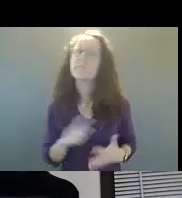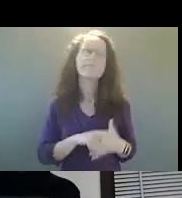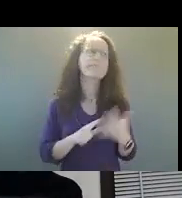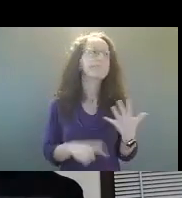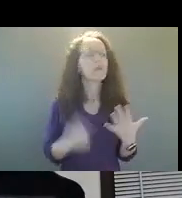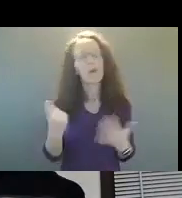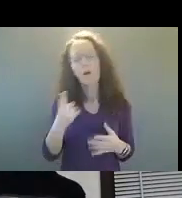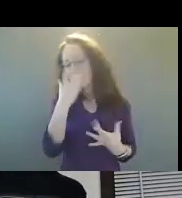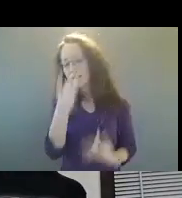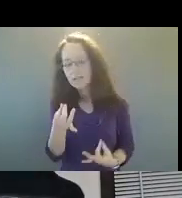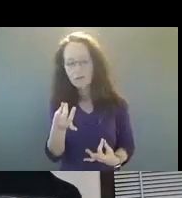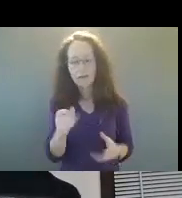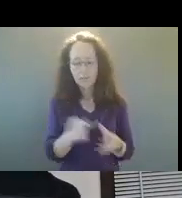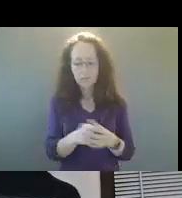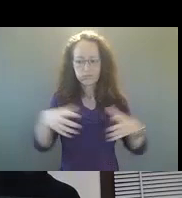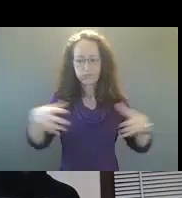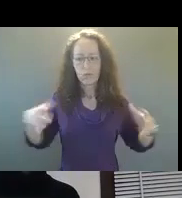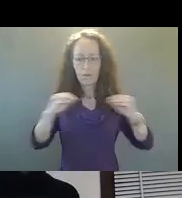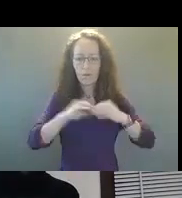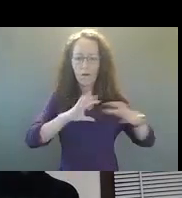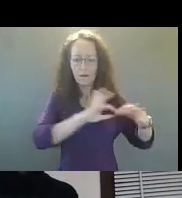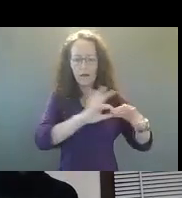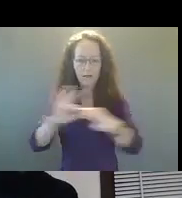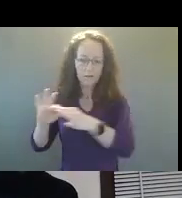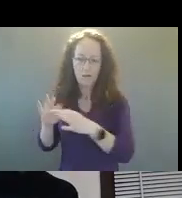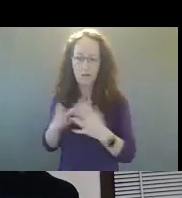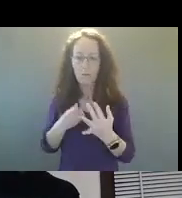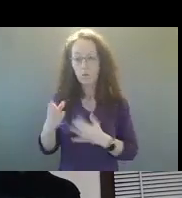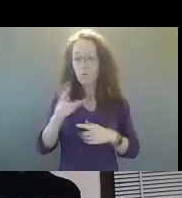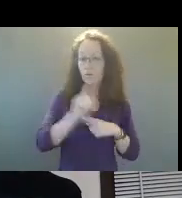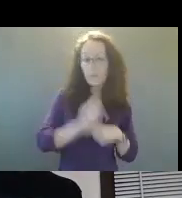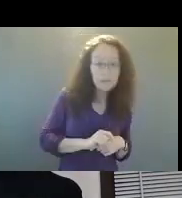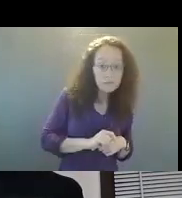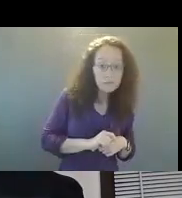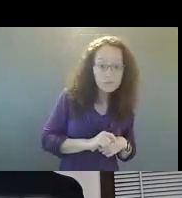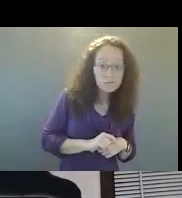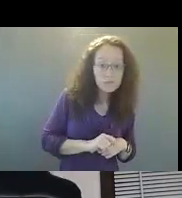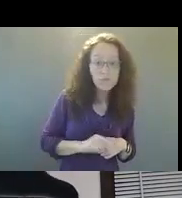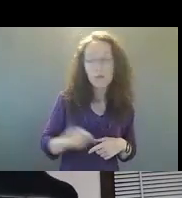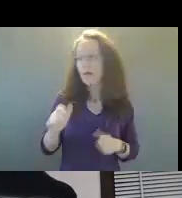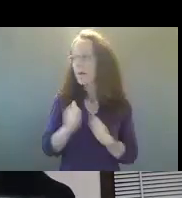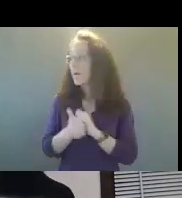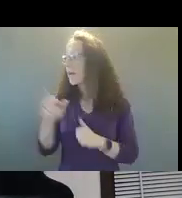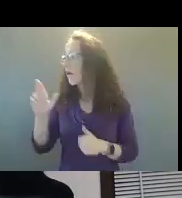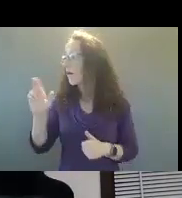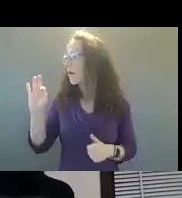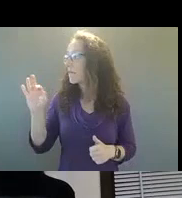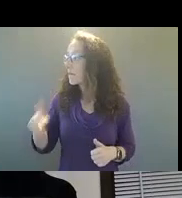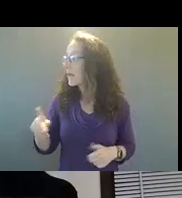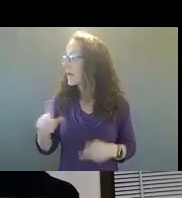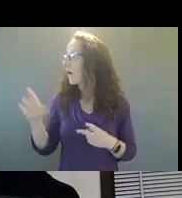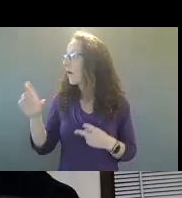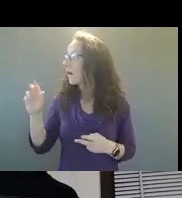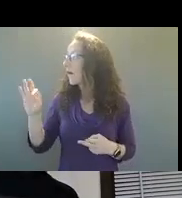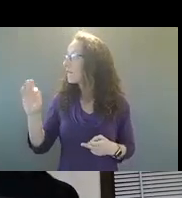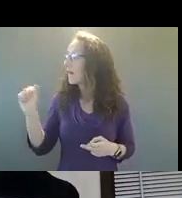interested in expanding that network, whether that be through traditional means and a competitive RFP or RFA process, or really looking